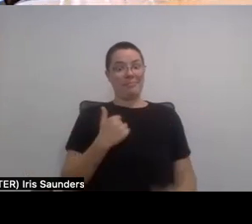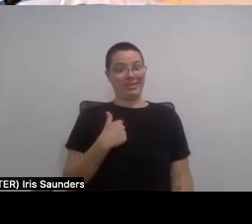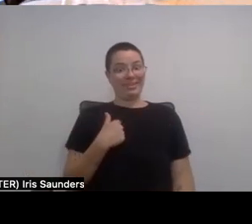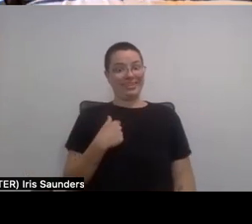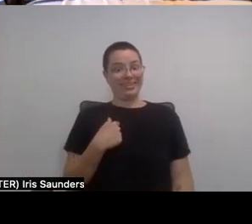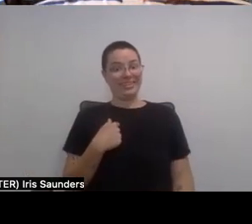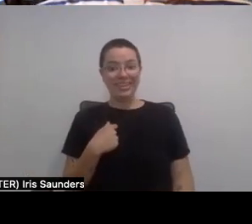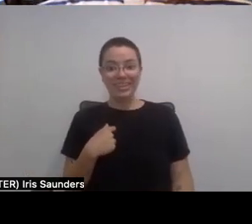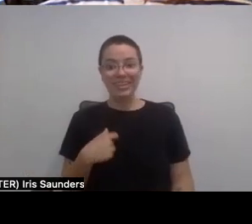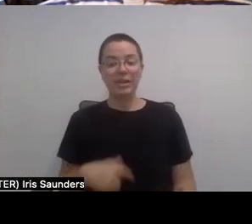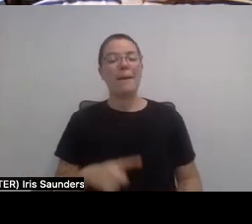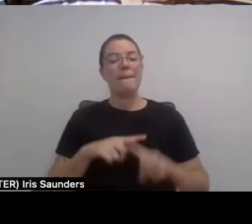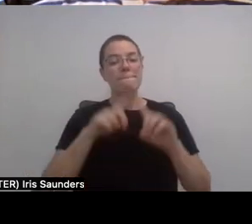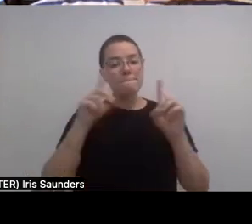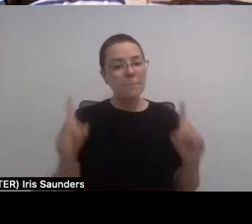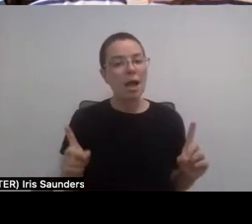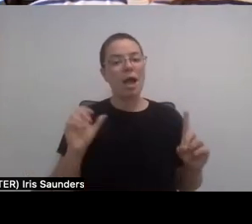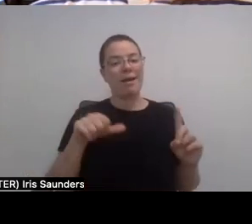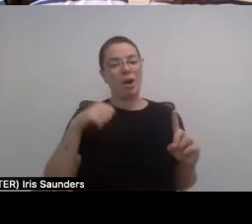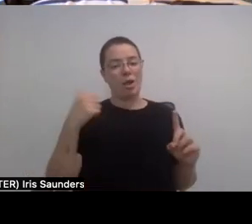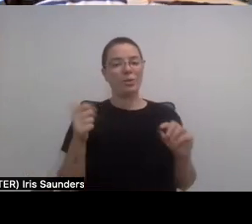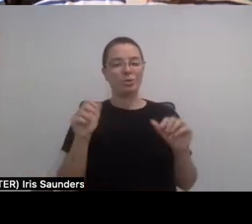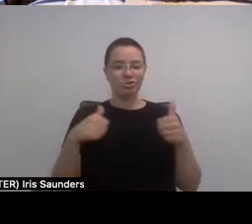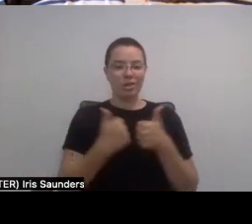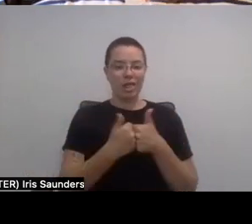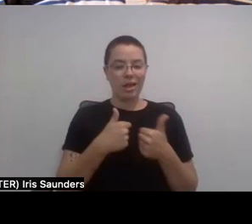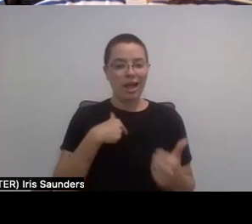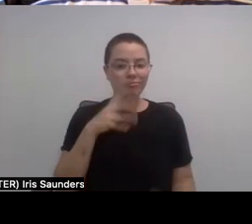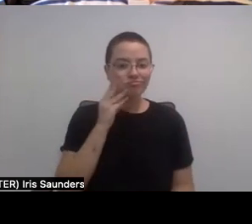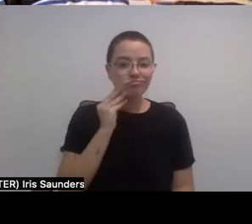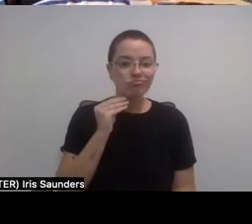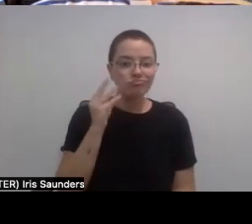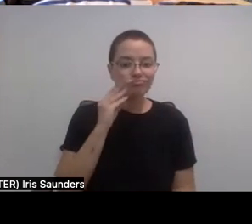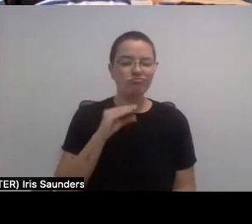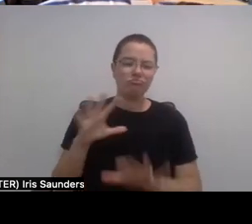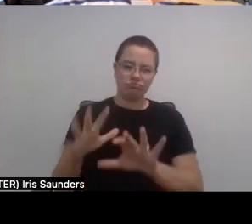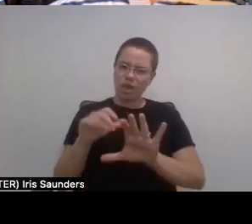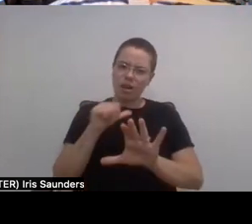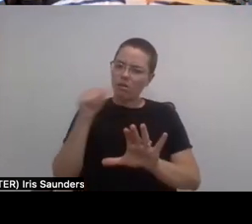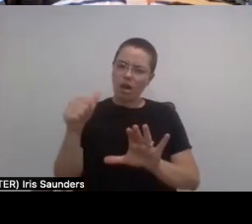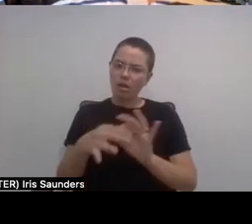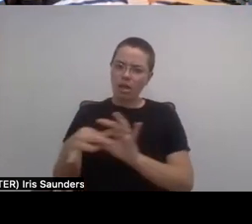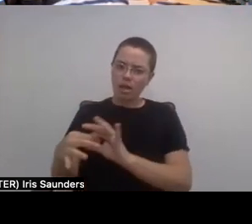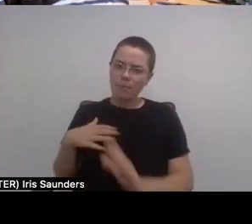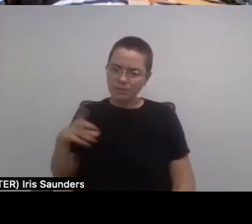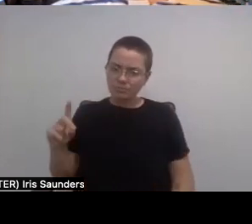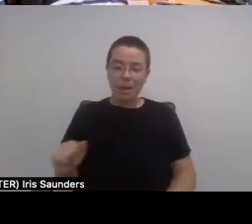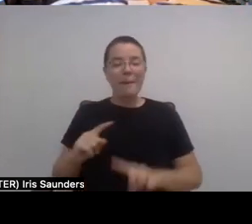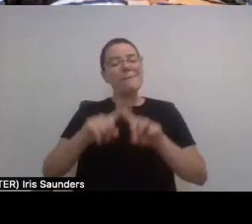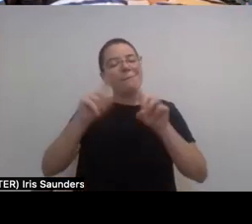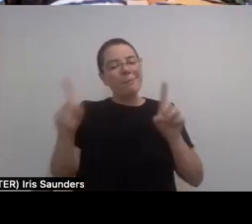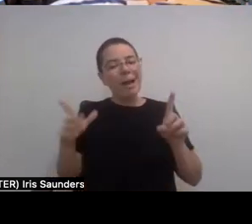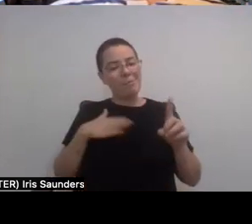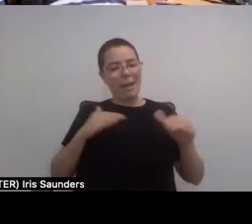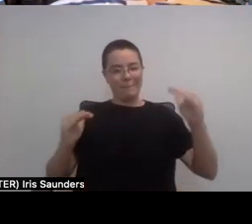that I face is, and again, it has nothing to do with disability, it's my work-life balance, and